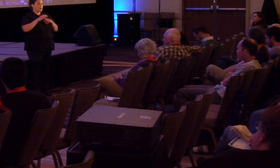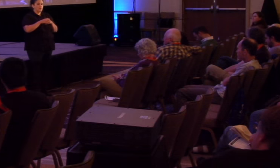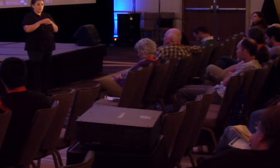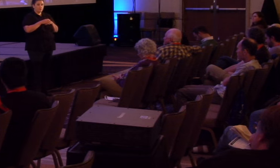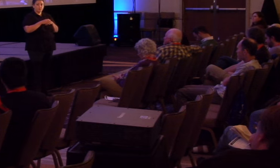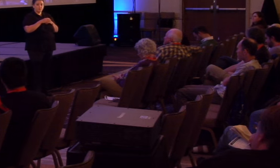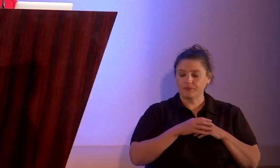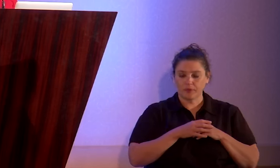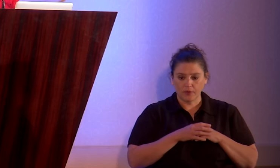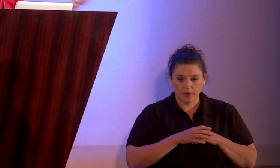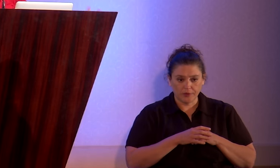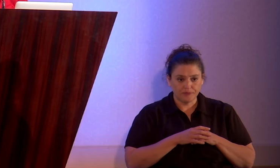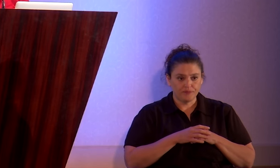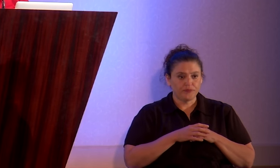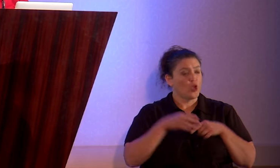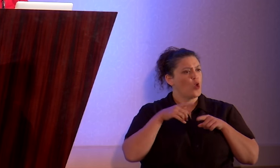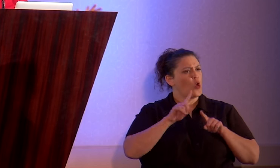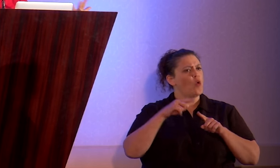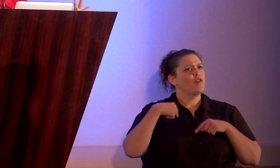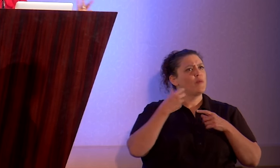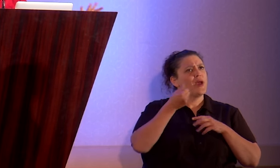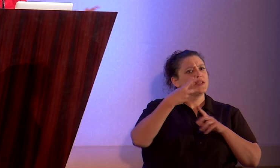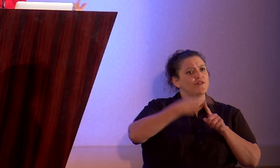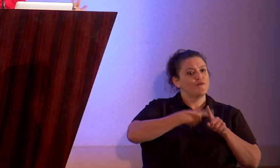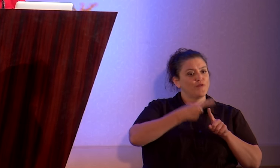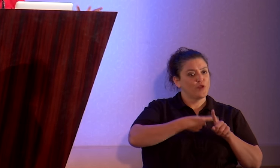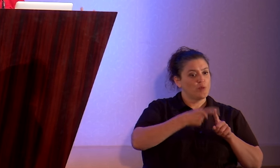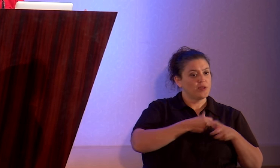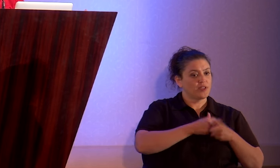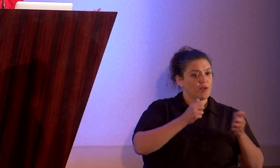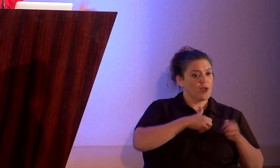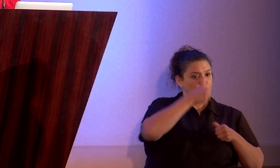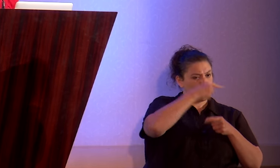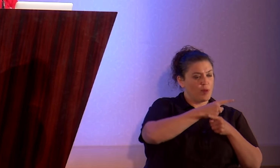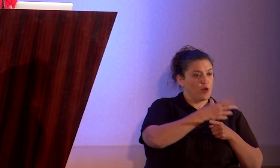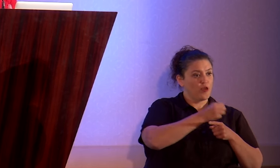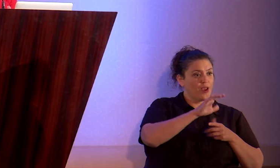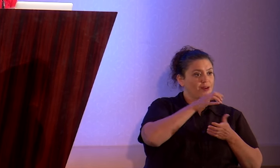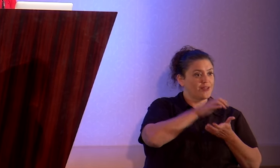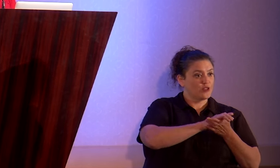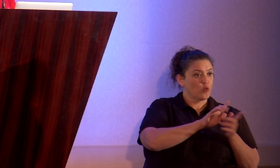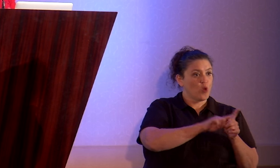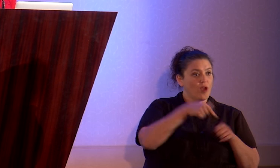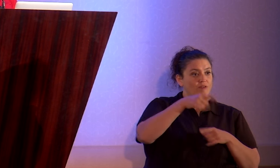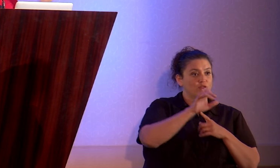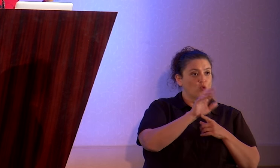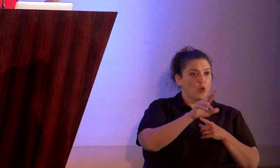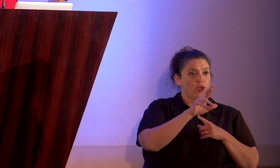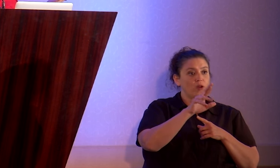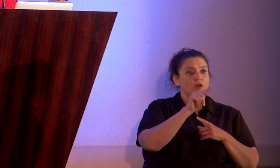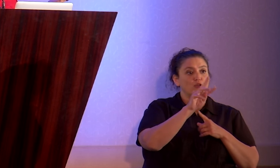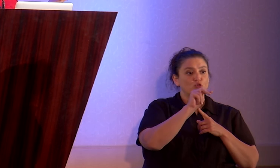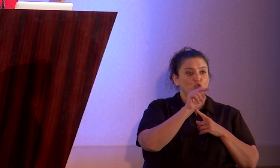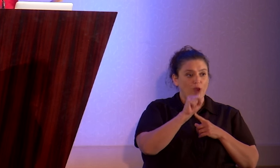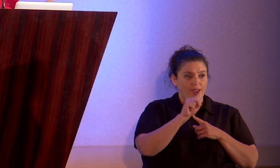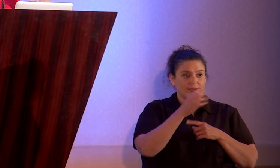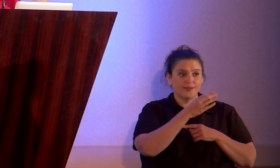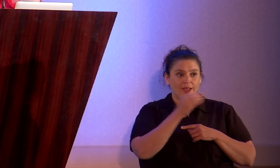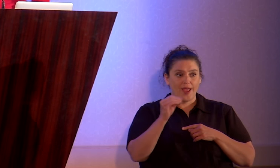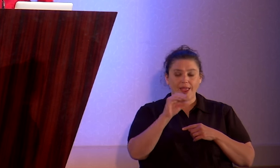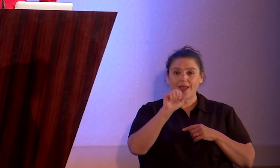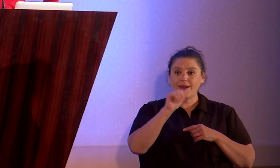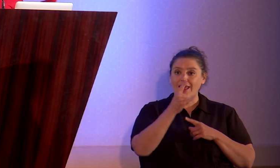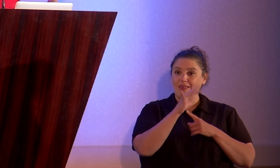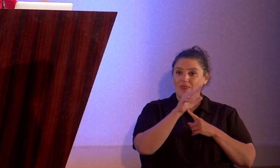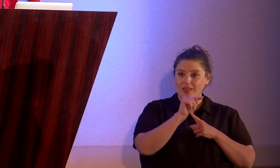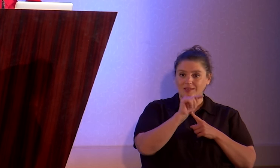what Midori says. Over the past few months, I've come out to my brother and his wife as queer, trans, and atheist. It seems